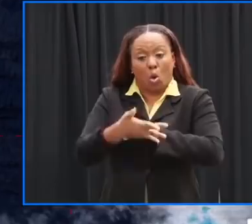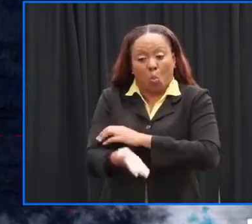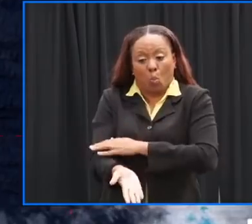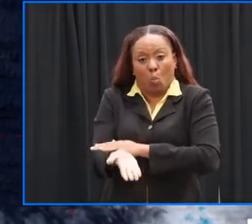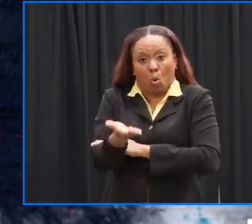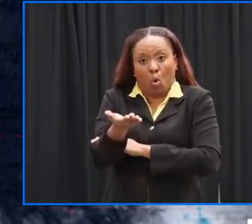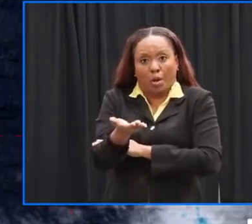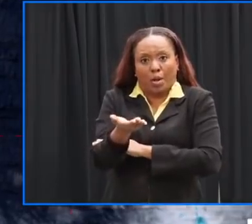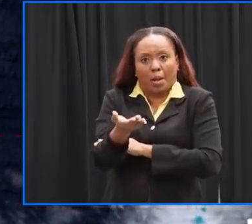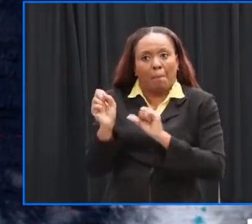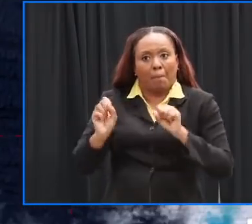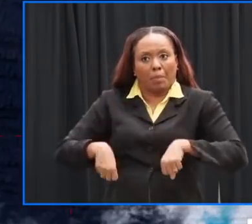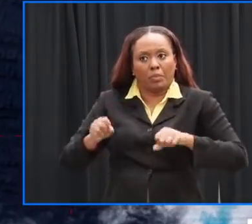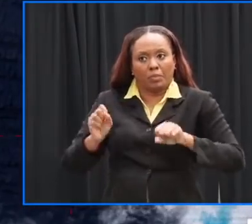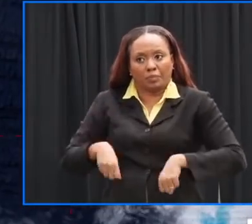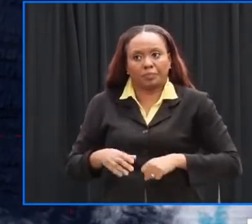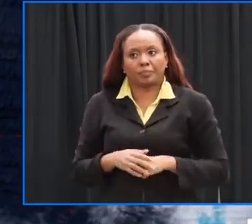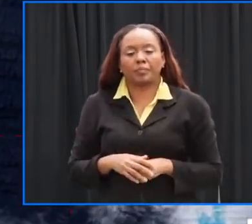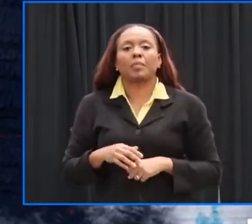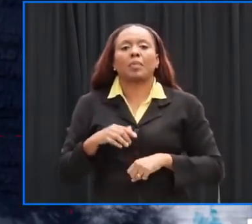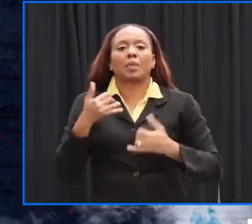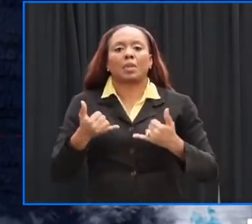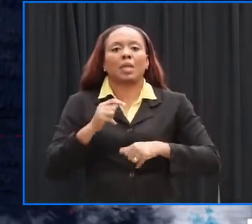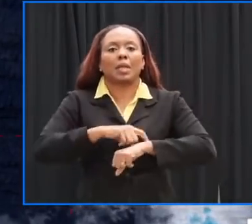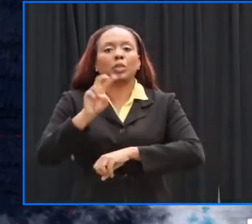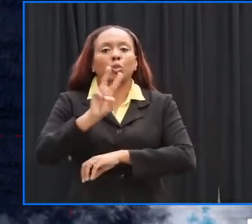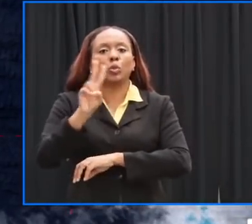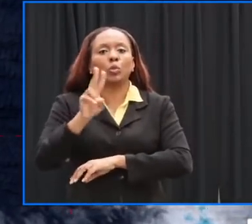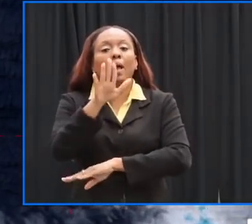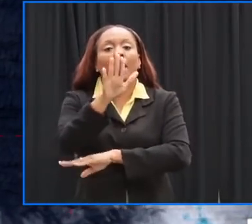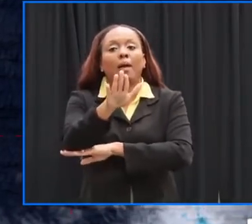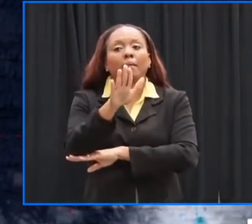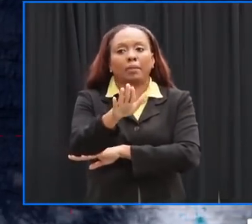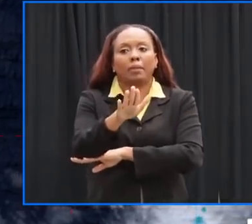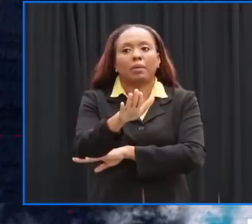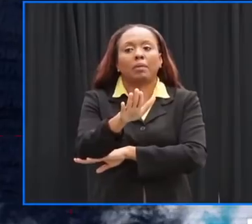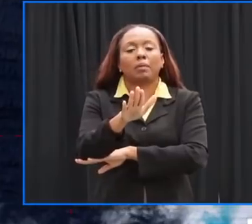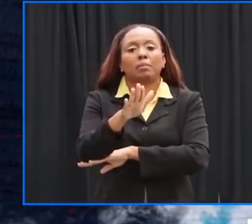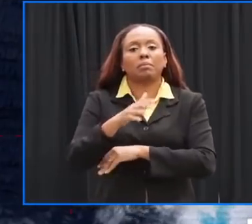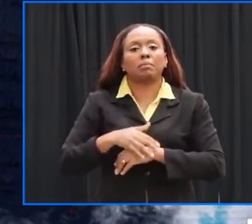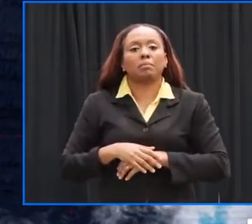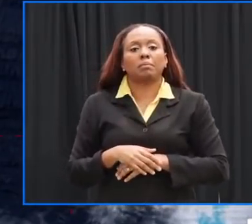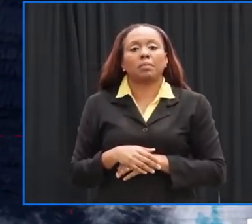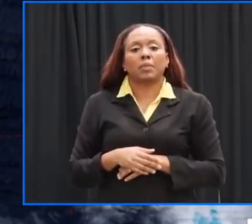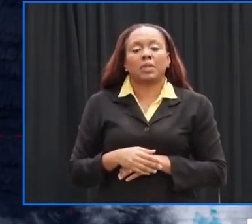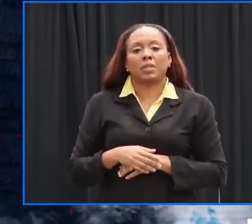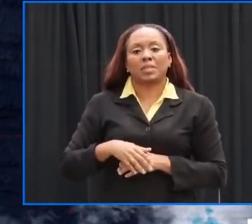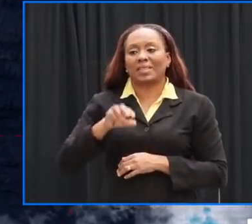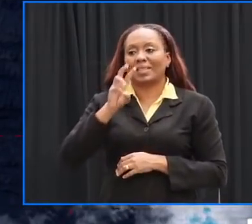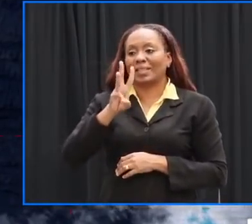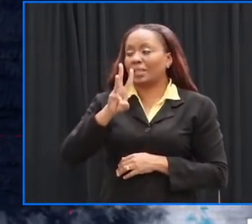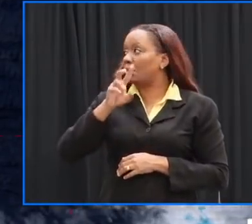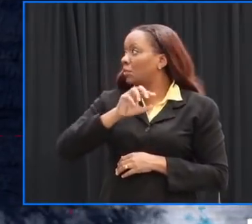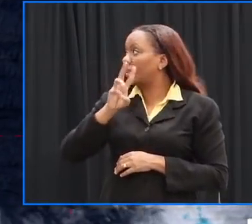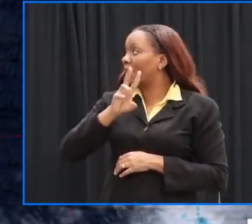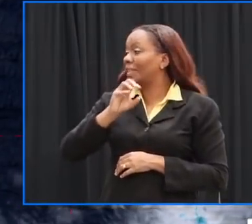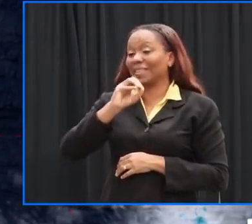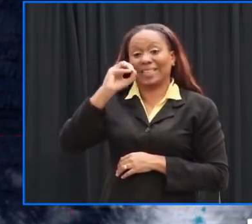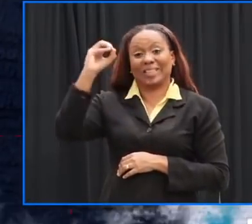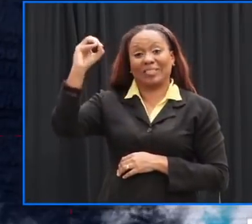at 2 p.m the center of tropical storm Elsa was located near latitude 10.6 degrees north